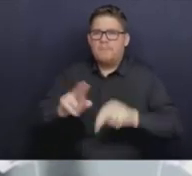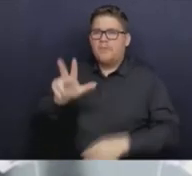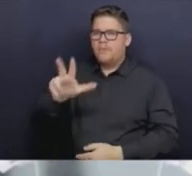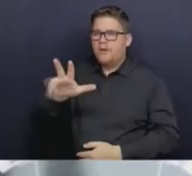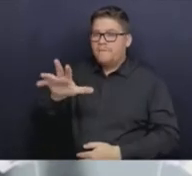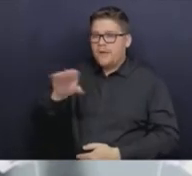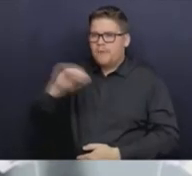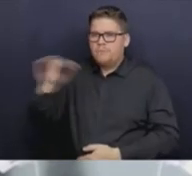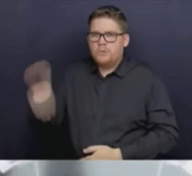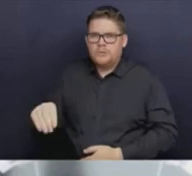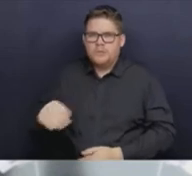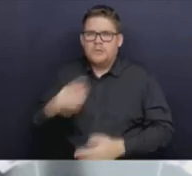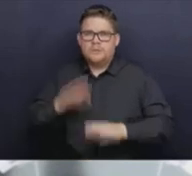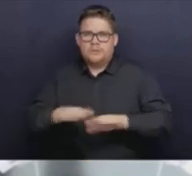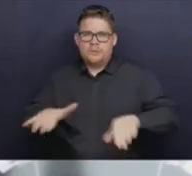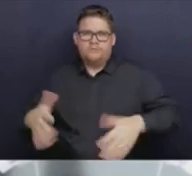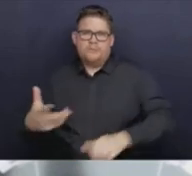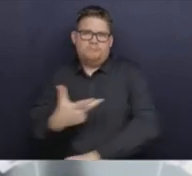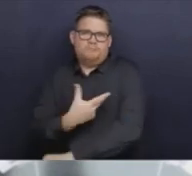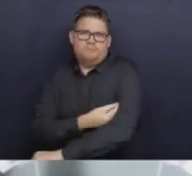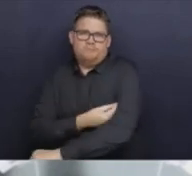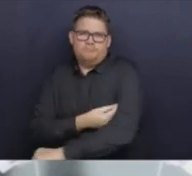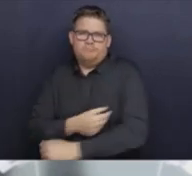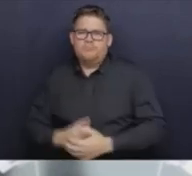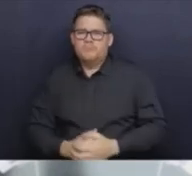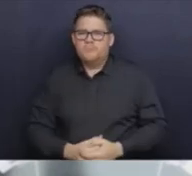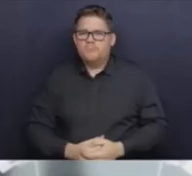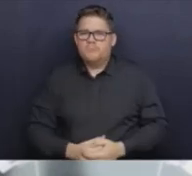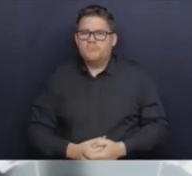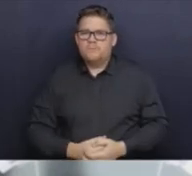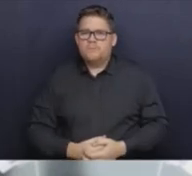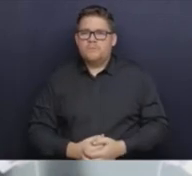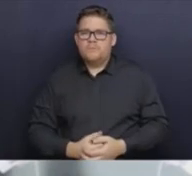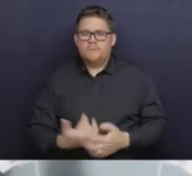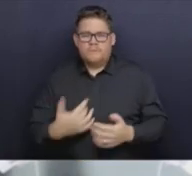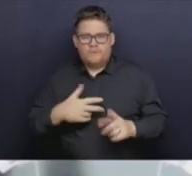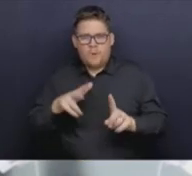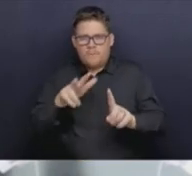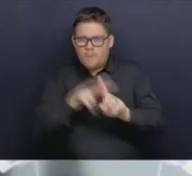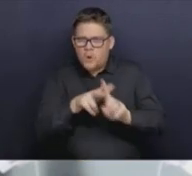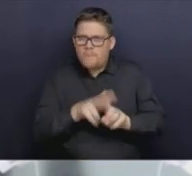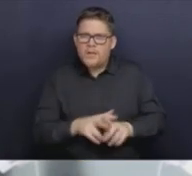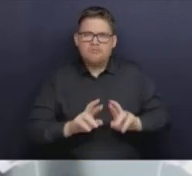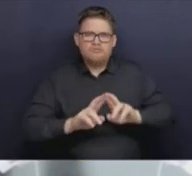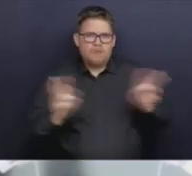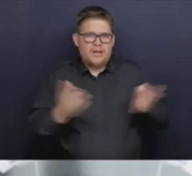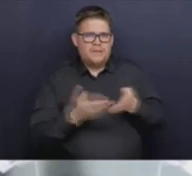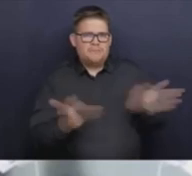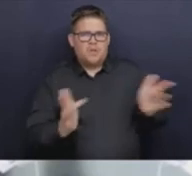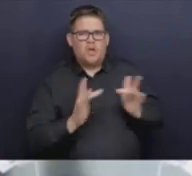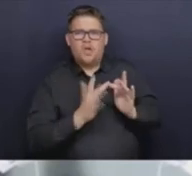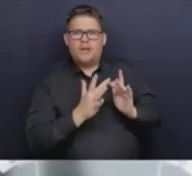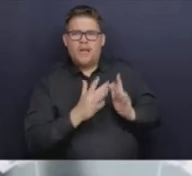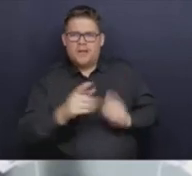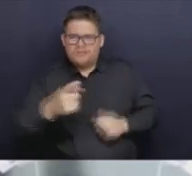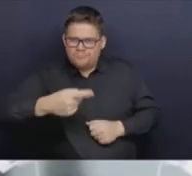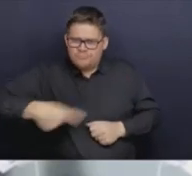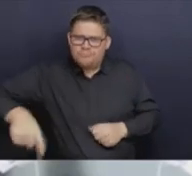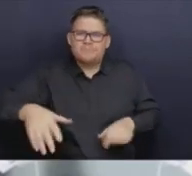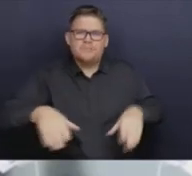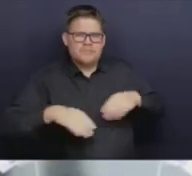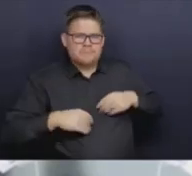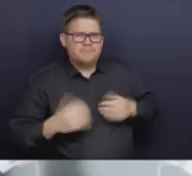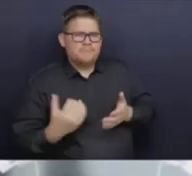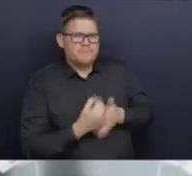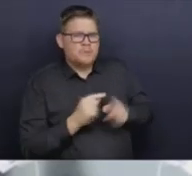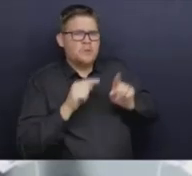achievement. There are appointments available everywhere. I encourage people to continue to get vaccinated against influenza, continue to get vaccinated against